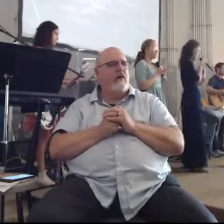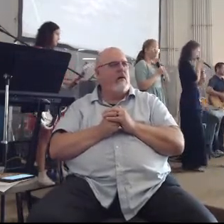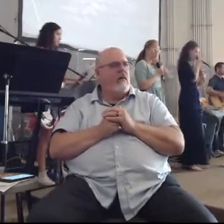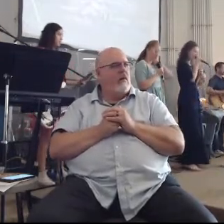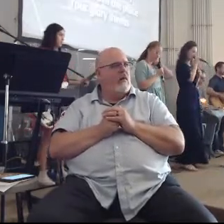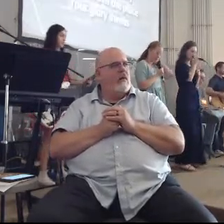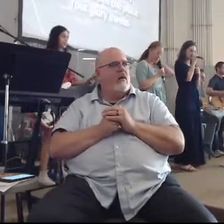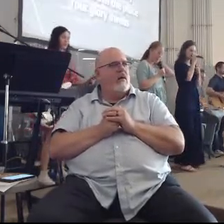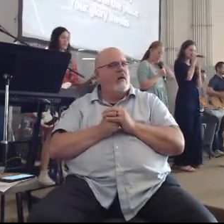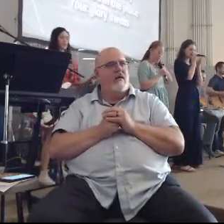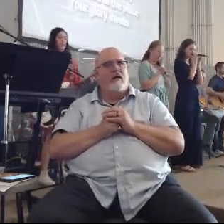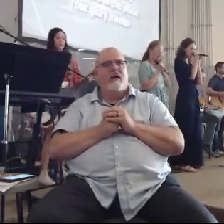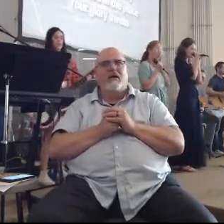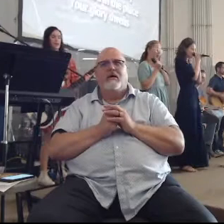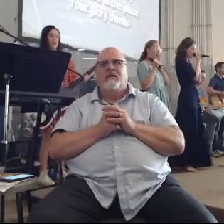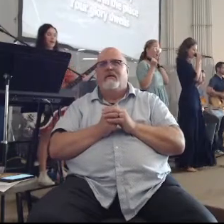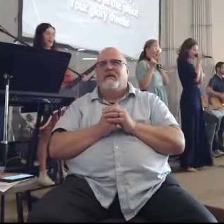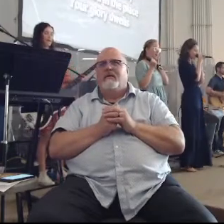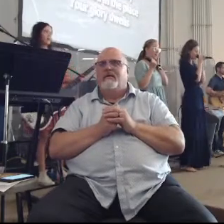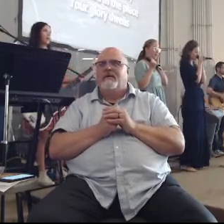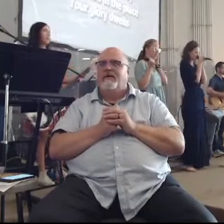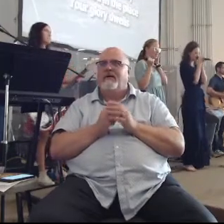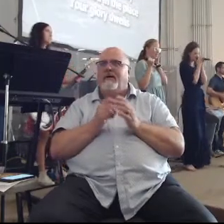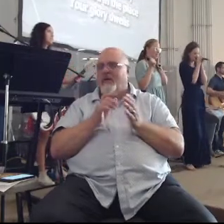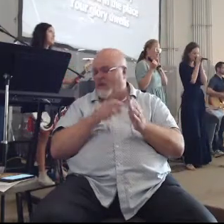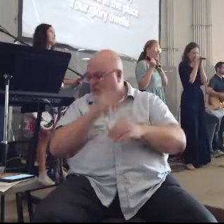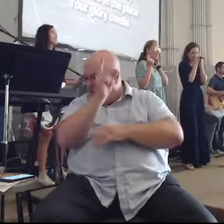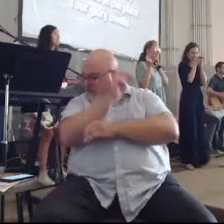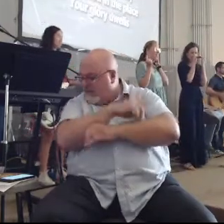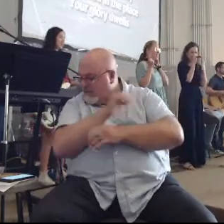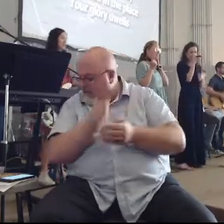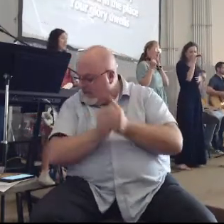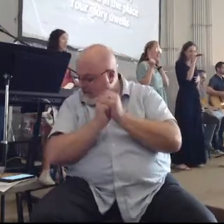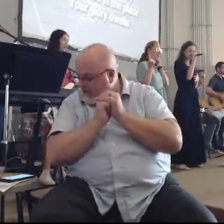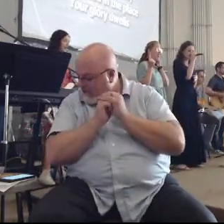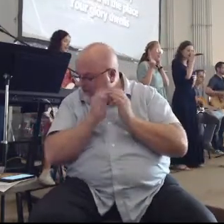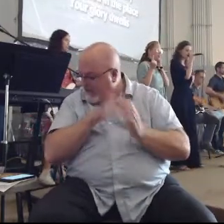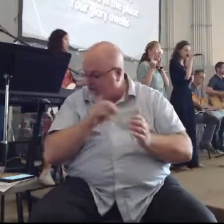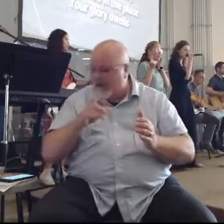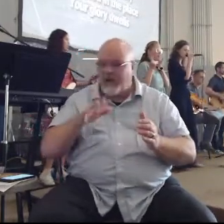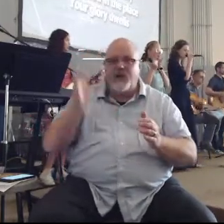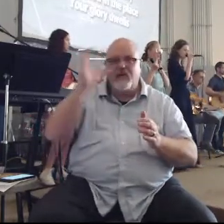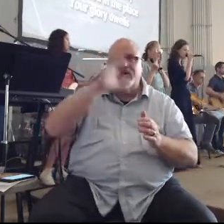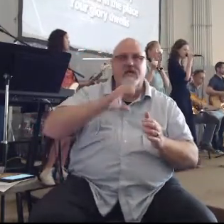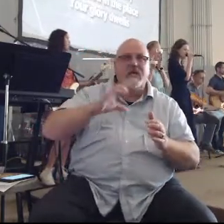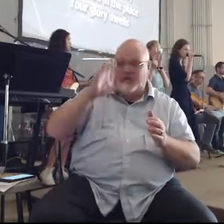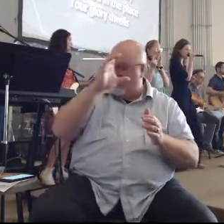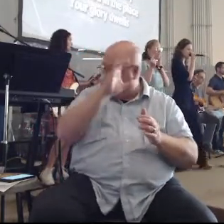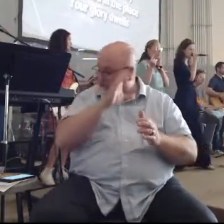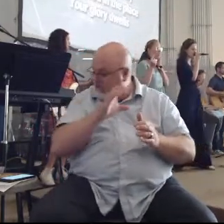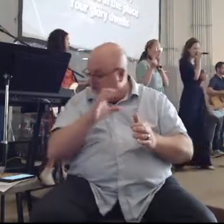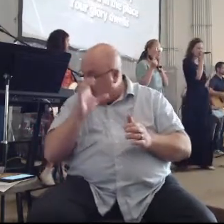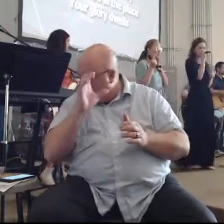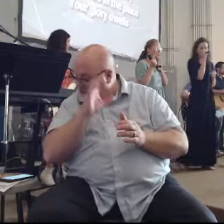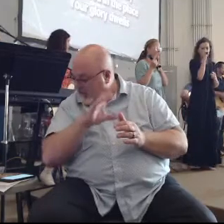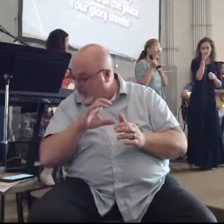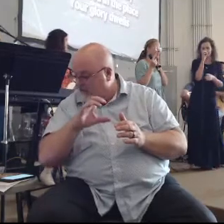One day in your courts One I would sing